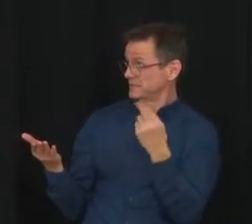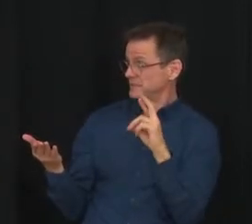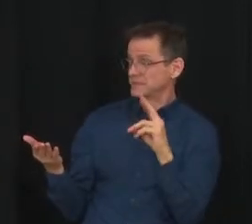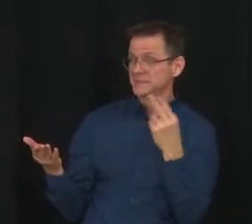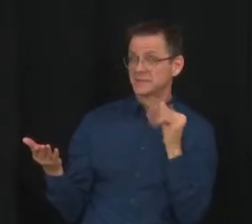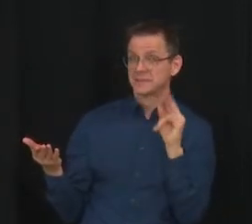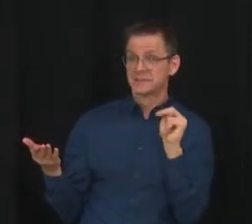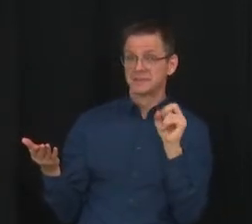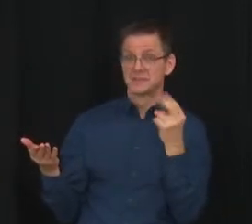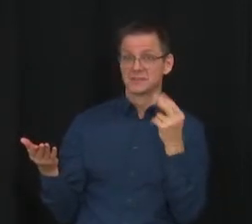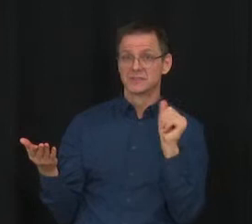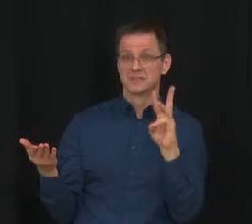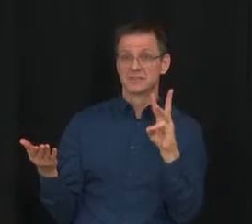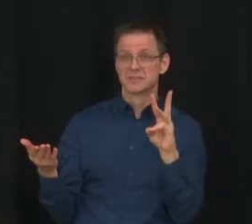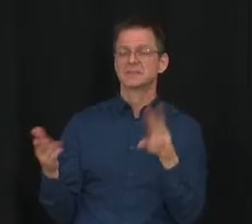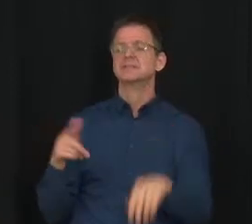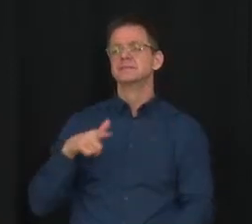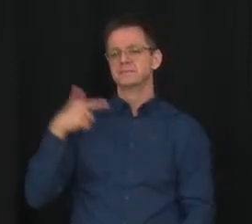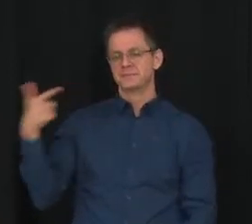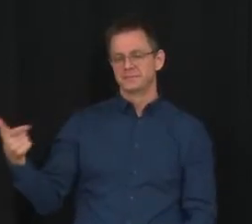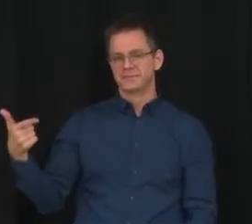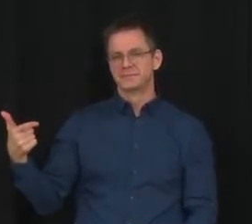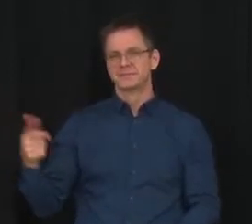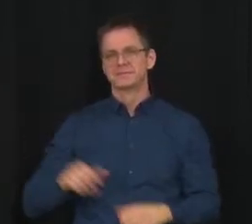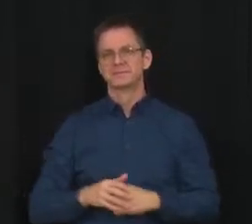But I'll turn it over to Dr. Hinshaw.